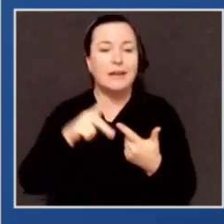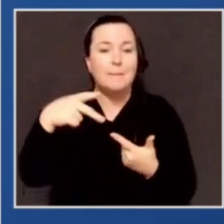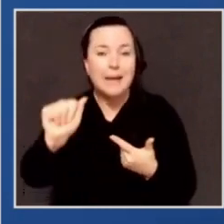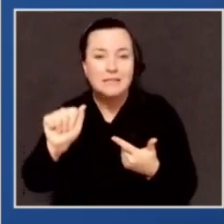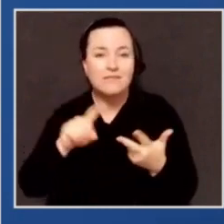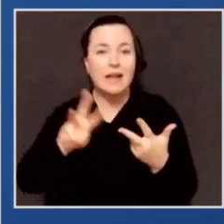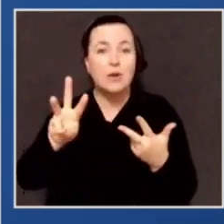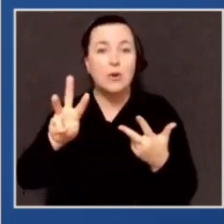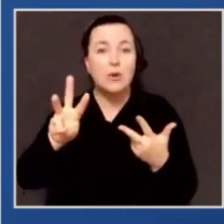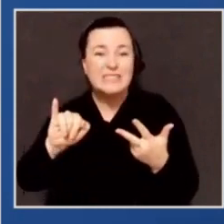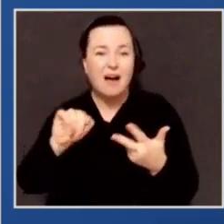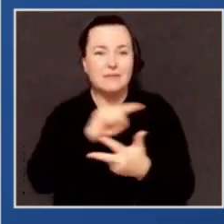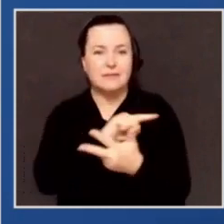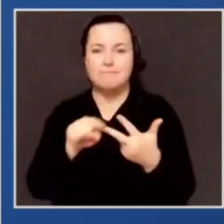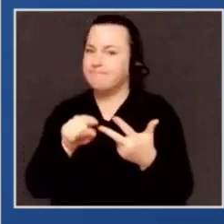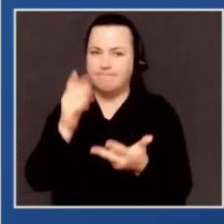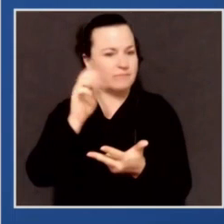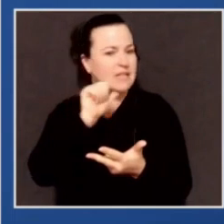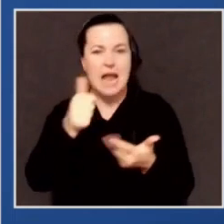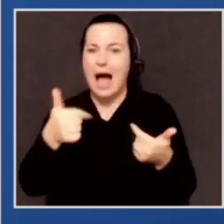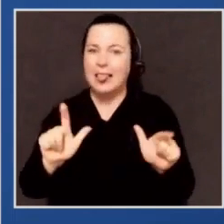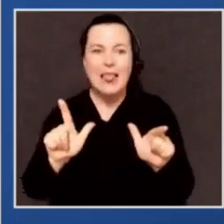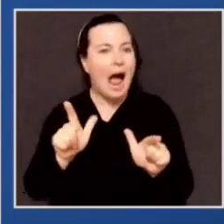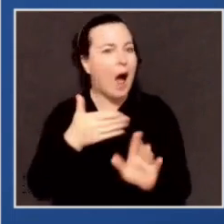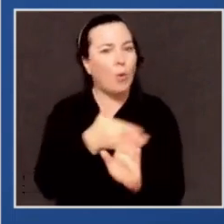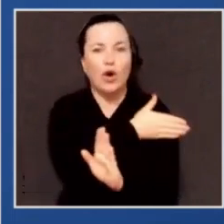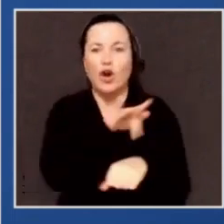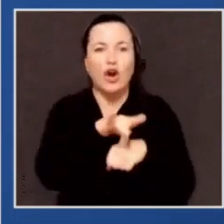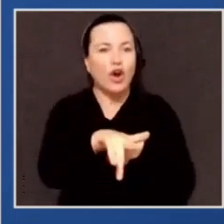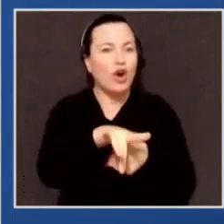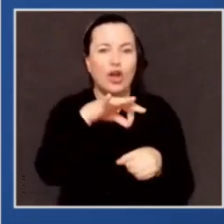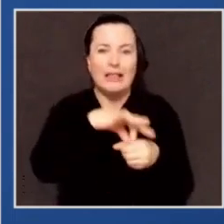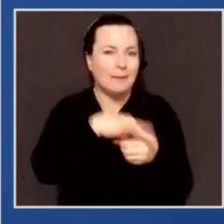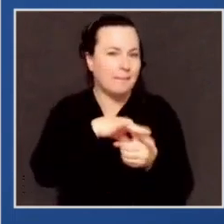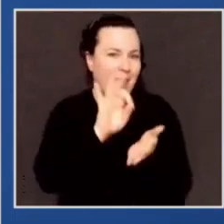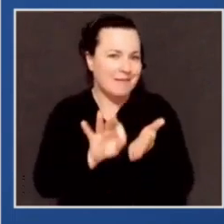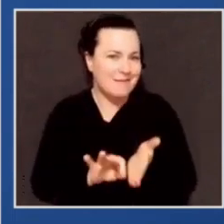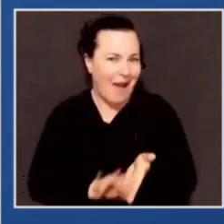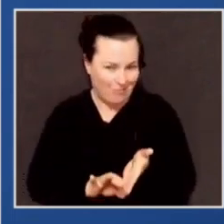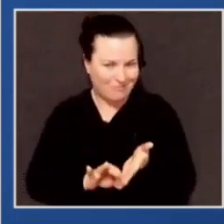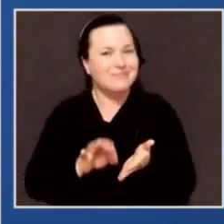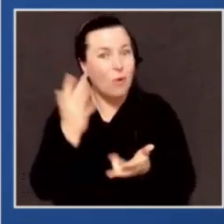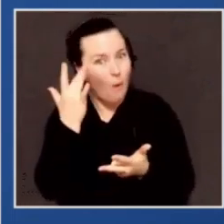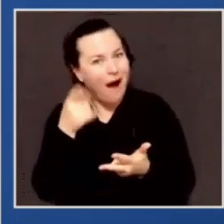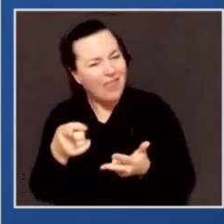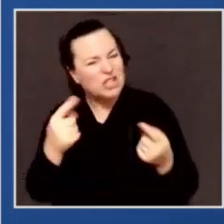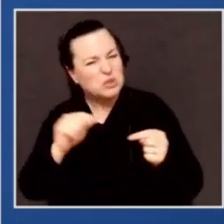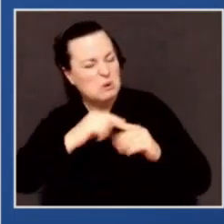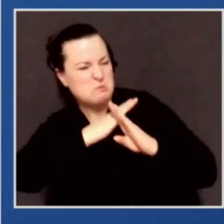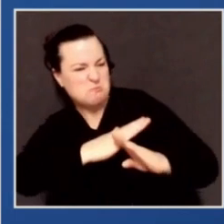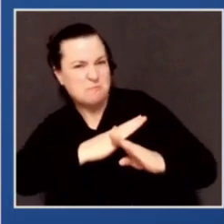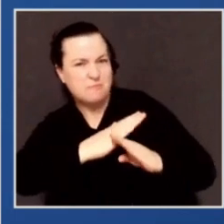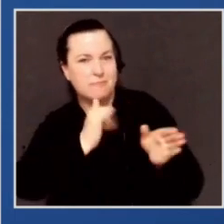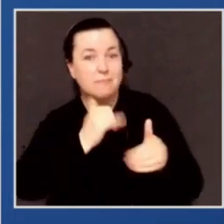refuse to permit an earlier ballot count. So they were looking to logjam that process. And they did that with a